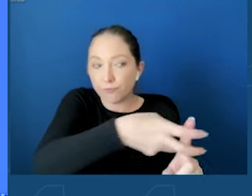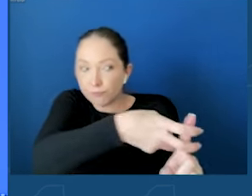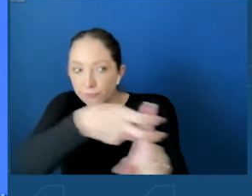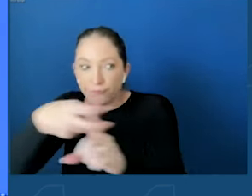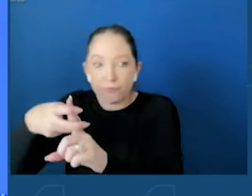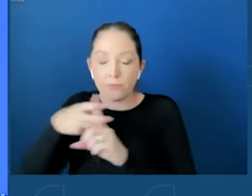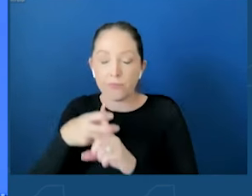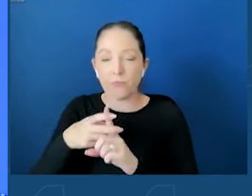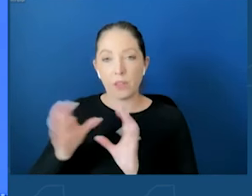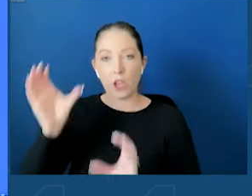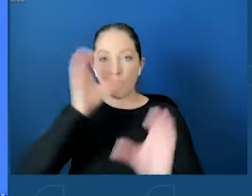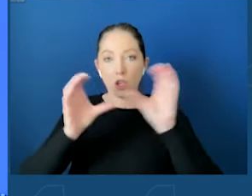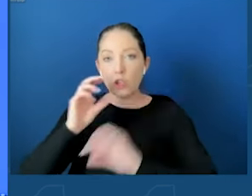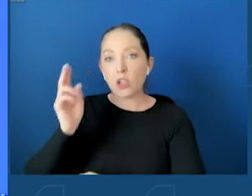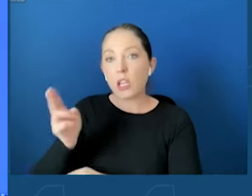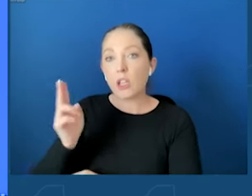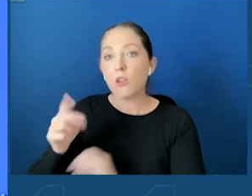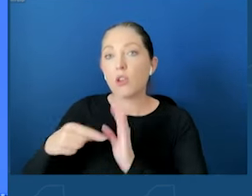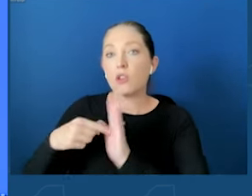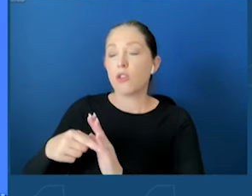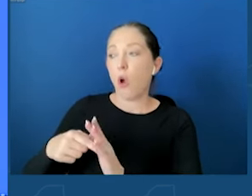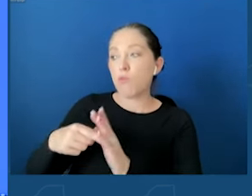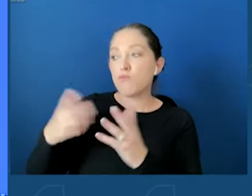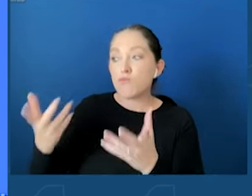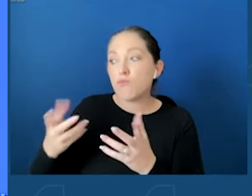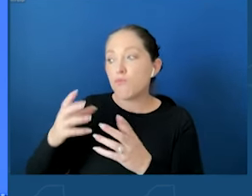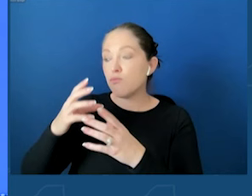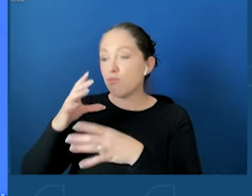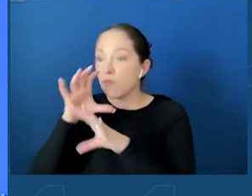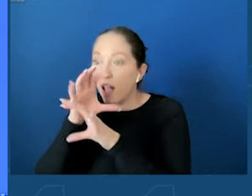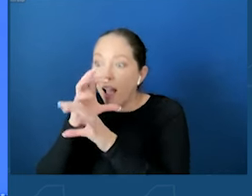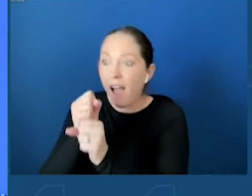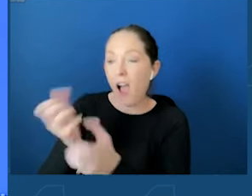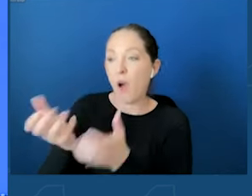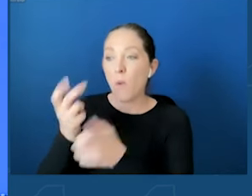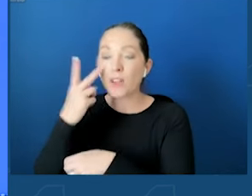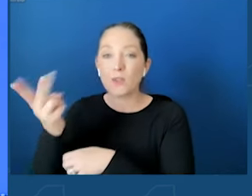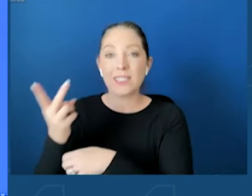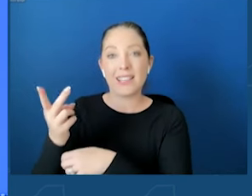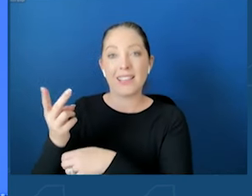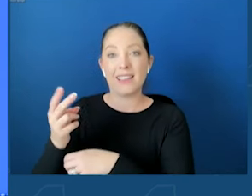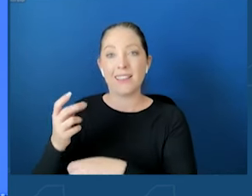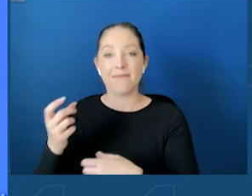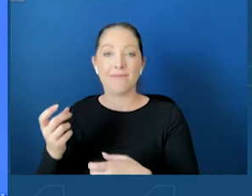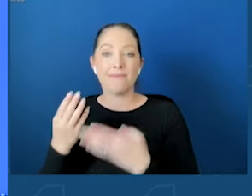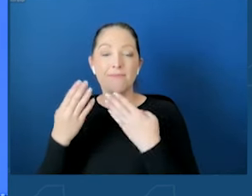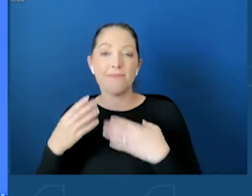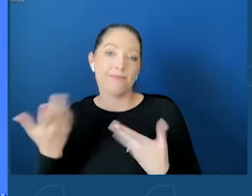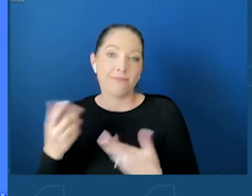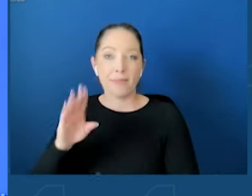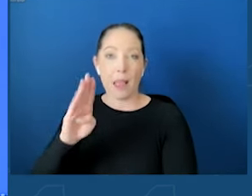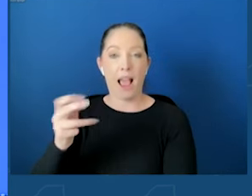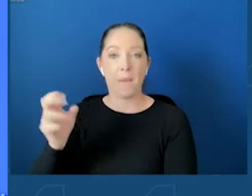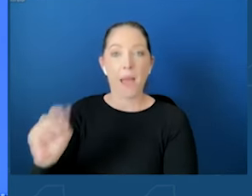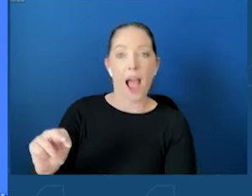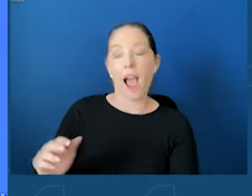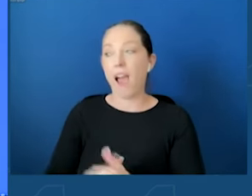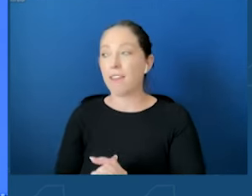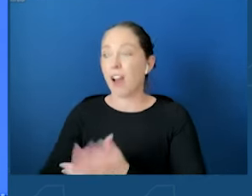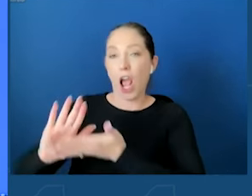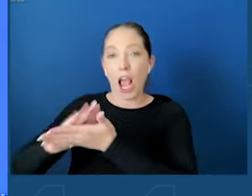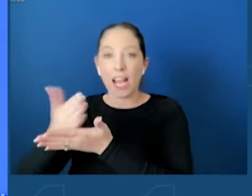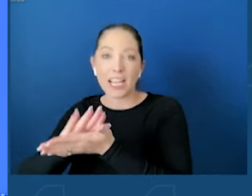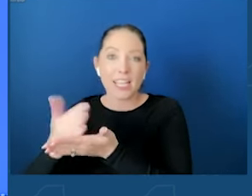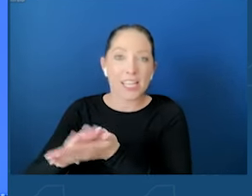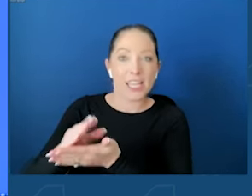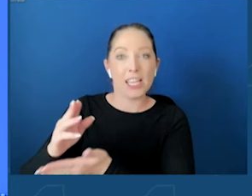videos about Batman and kitchen hacks and motivational workouts. The noise from the social media